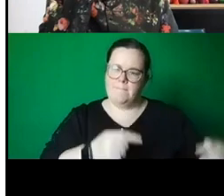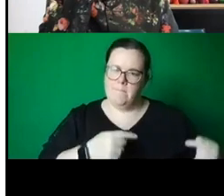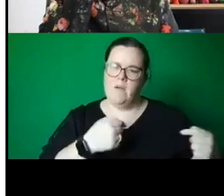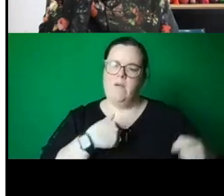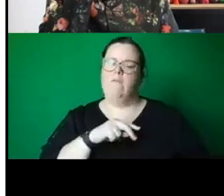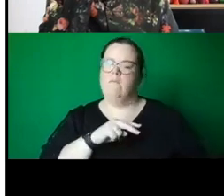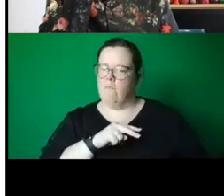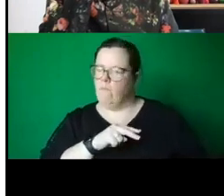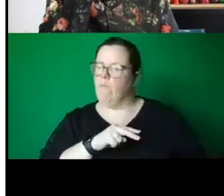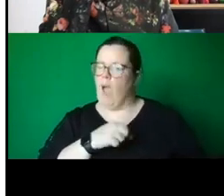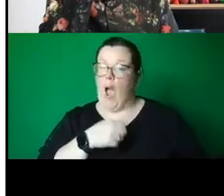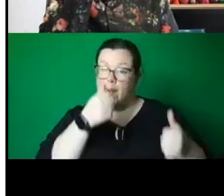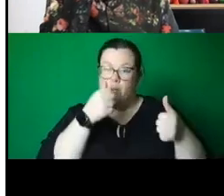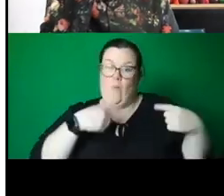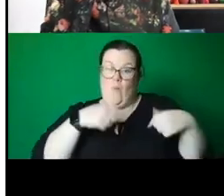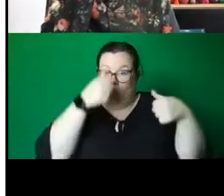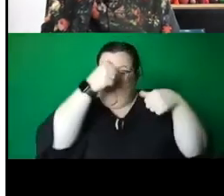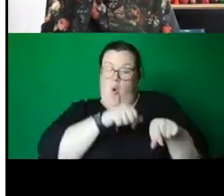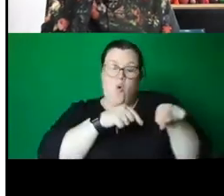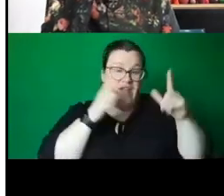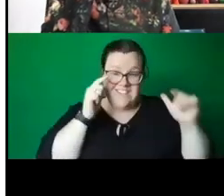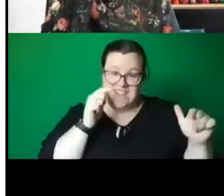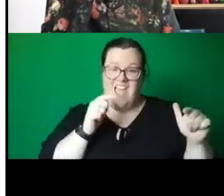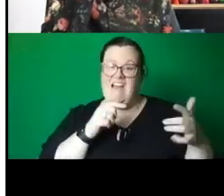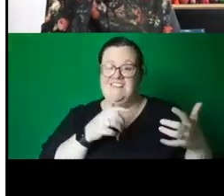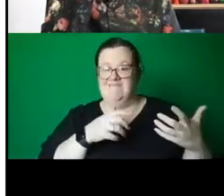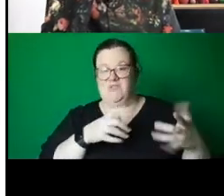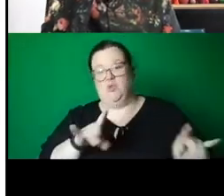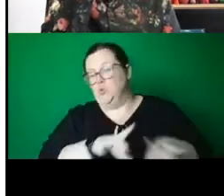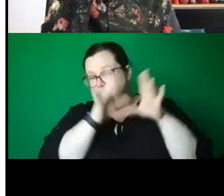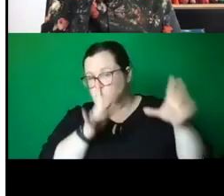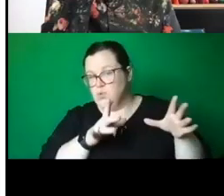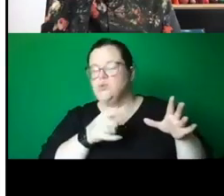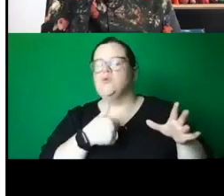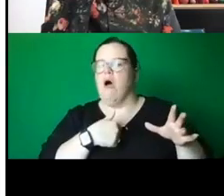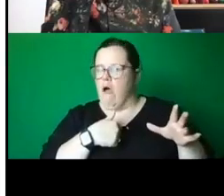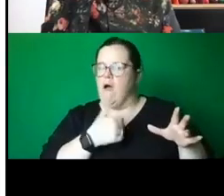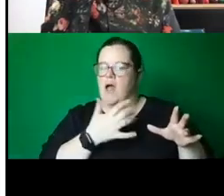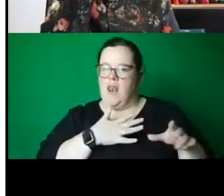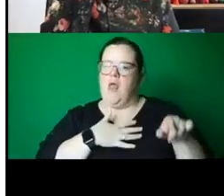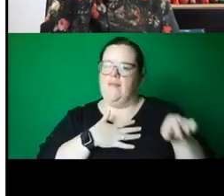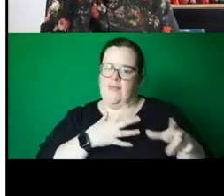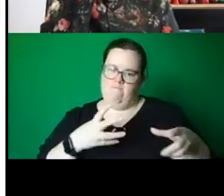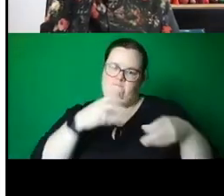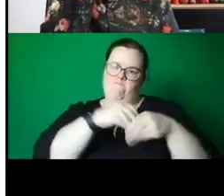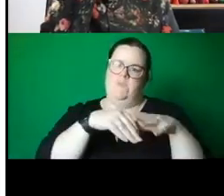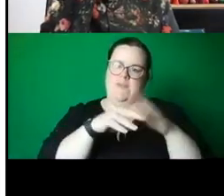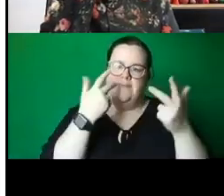feel it. I'm feeling it. So, I want to use it a lot more, somehow, we'll see.